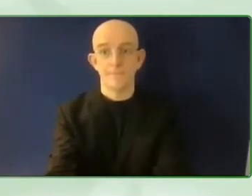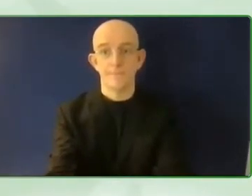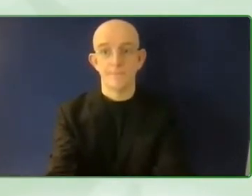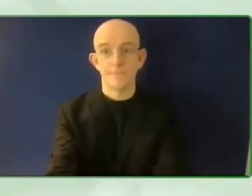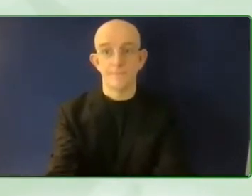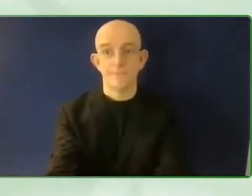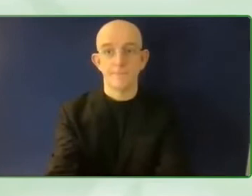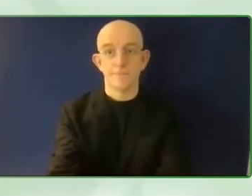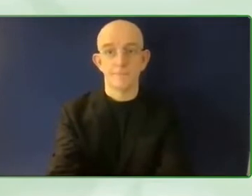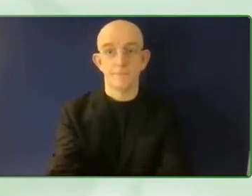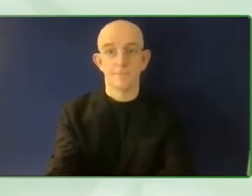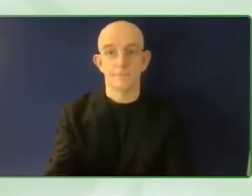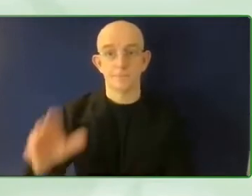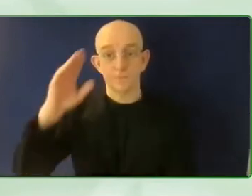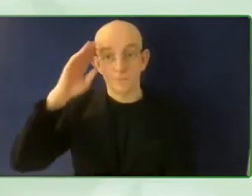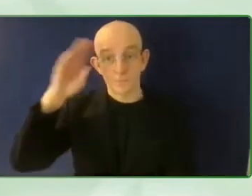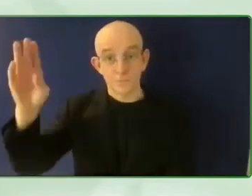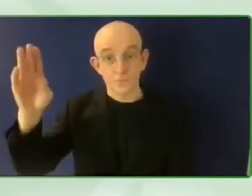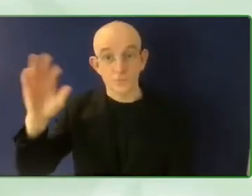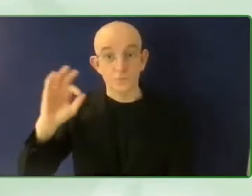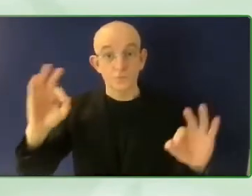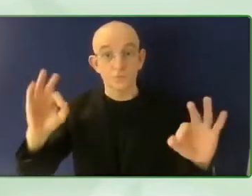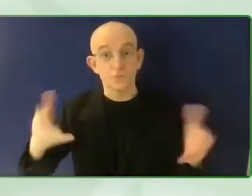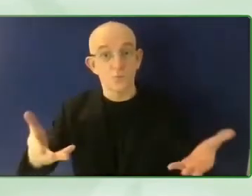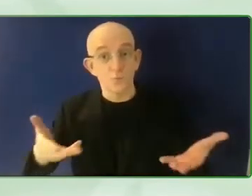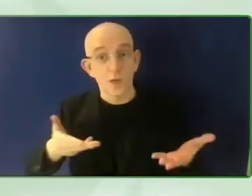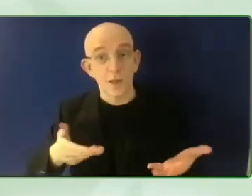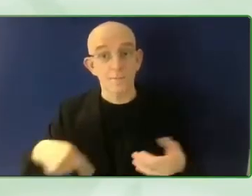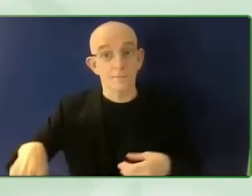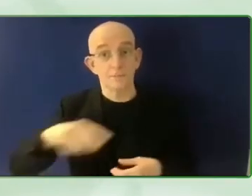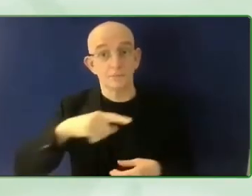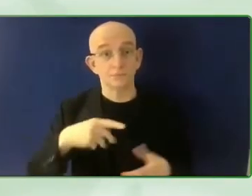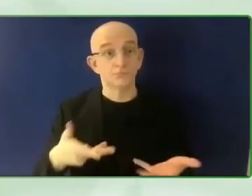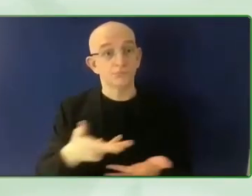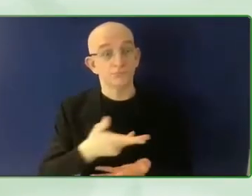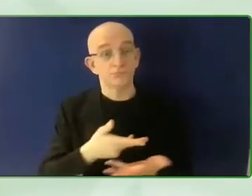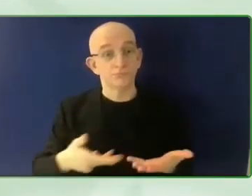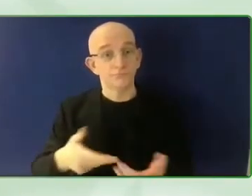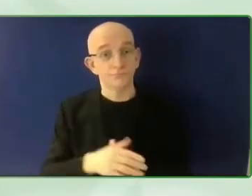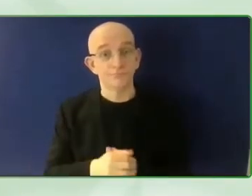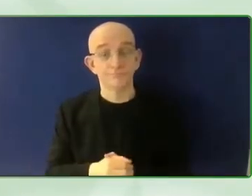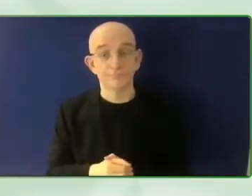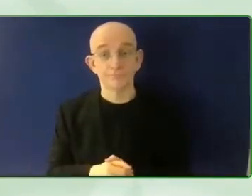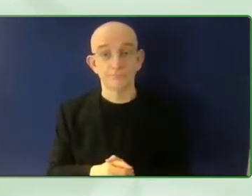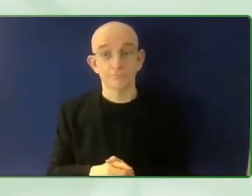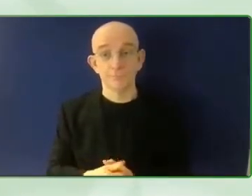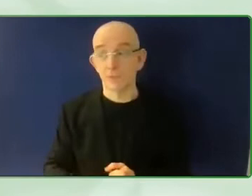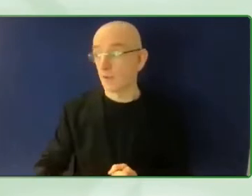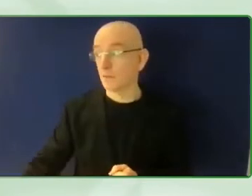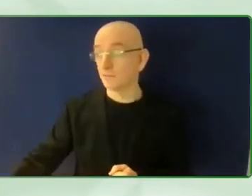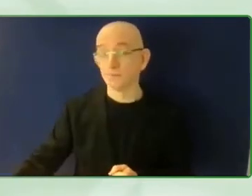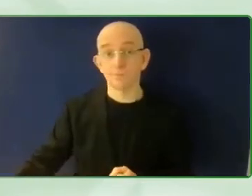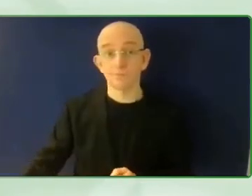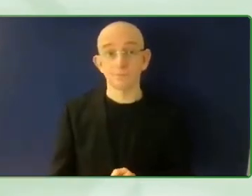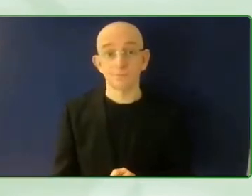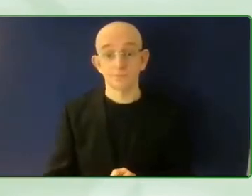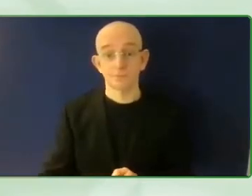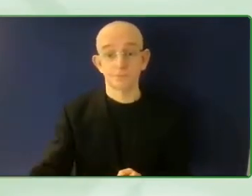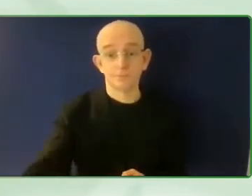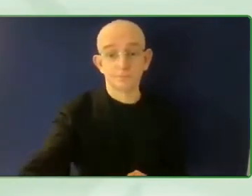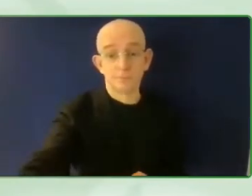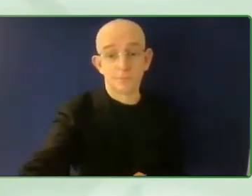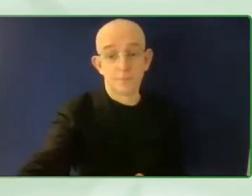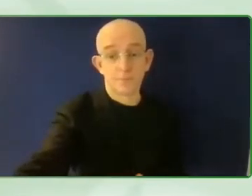Hello and welcome. I'm here at the wonderful United Nations in Vienna, Austria at the Zero